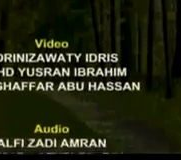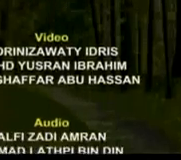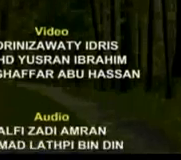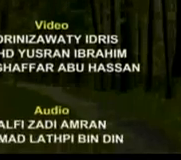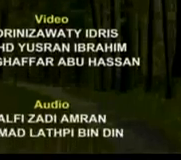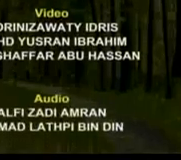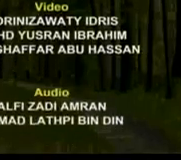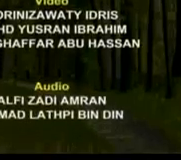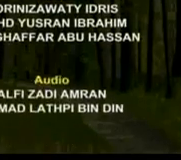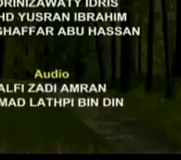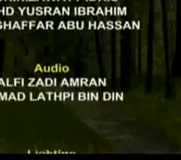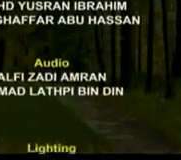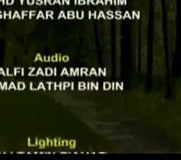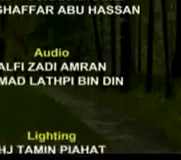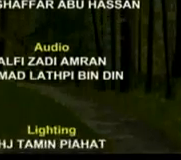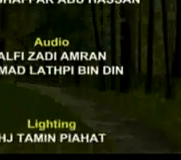You've